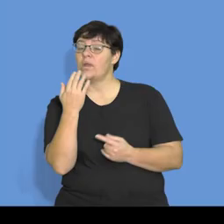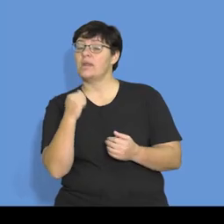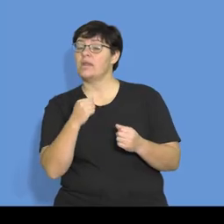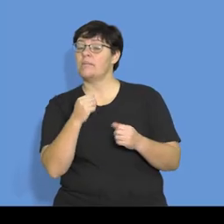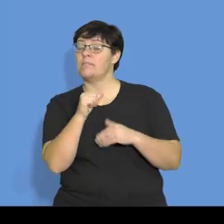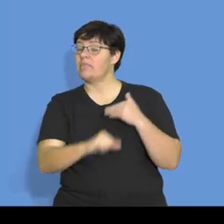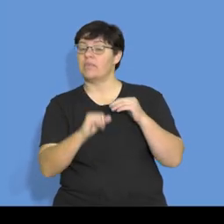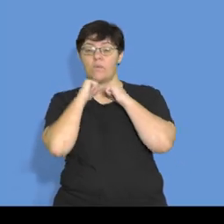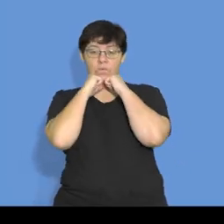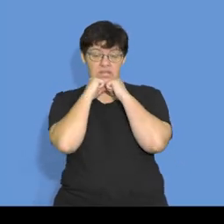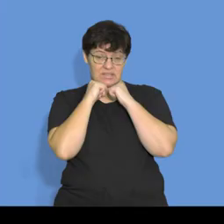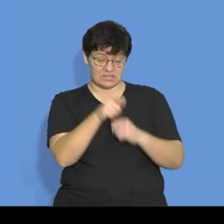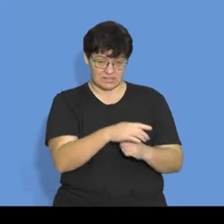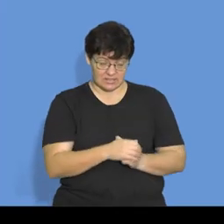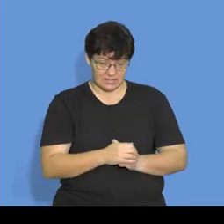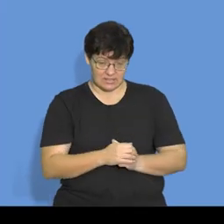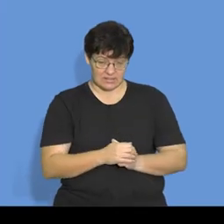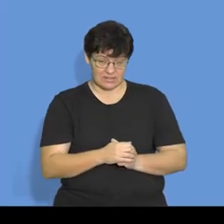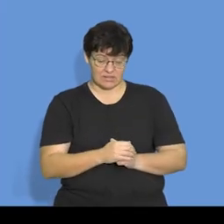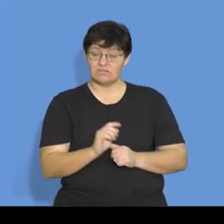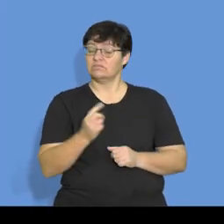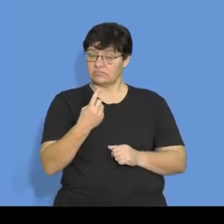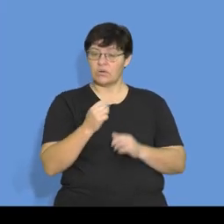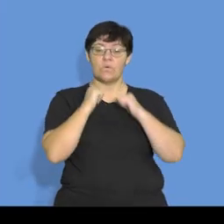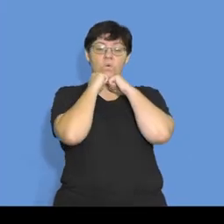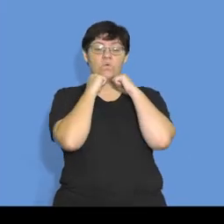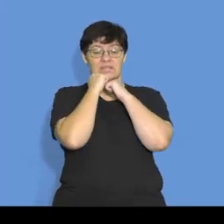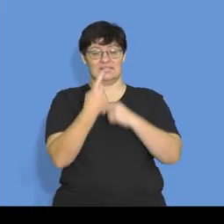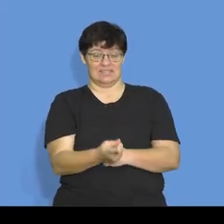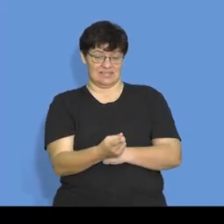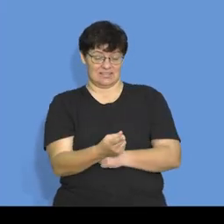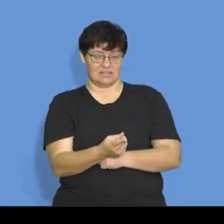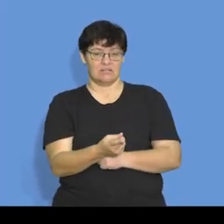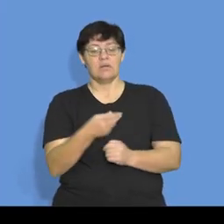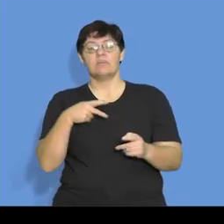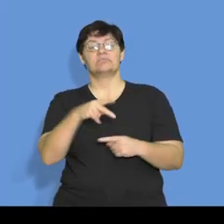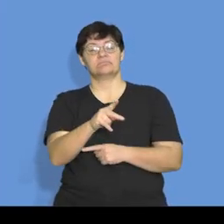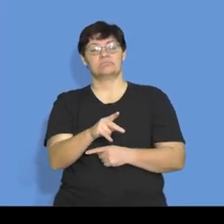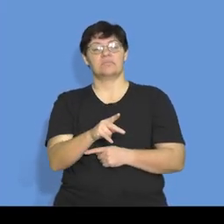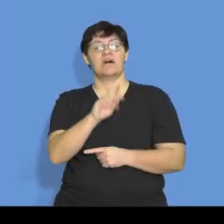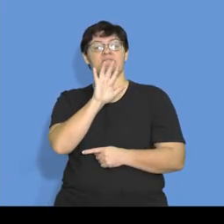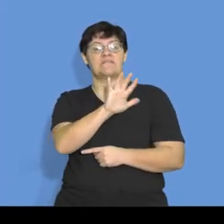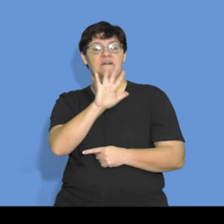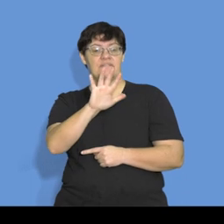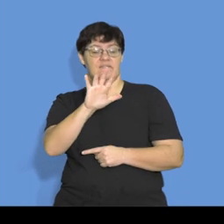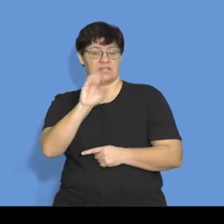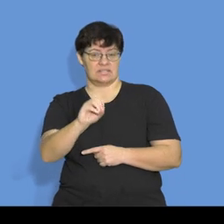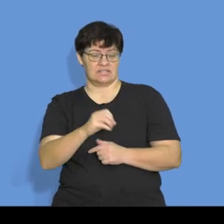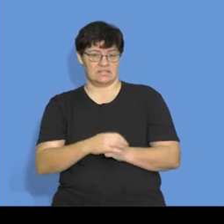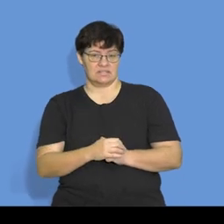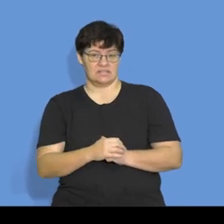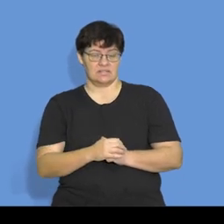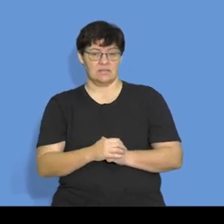thing that you do is you determine your August figure for purchases, which is $550,000. Once you've